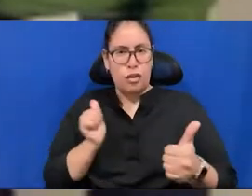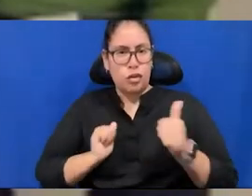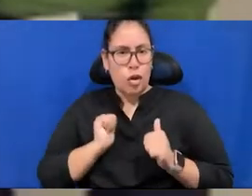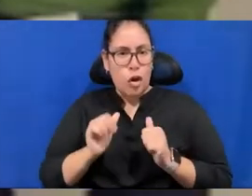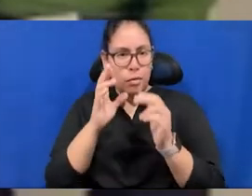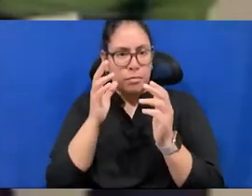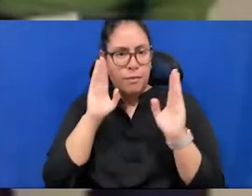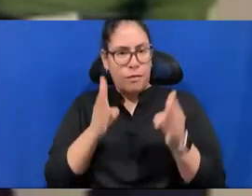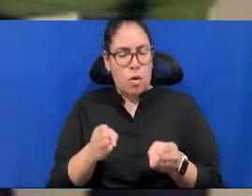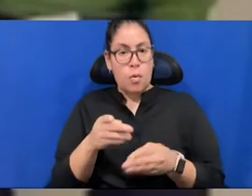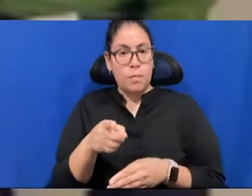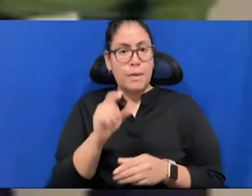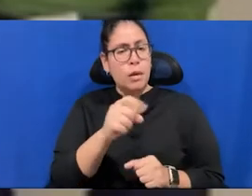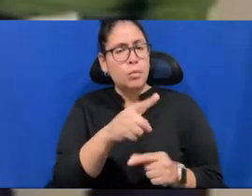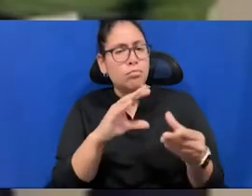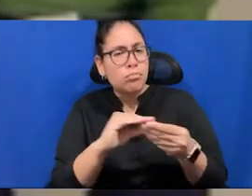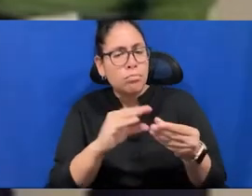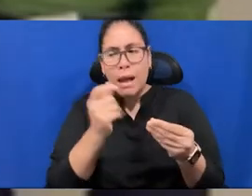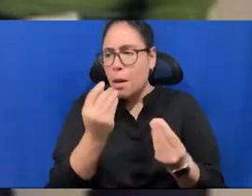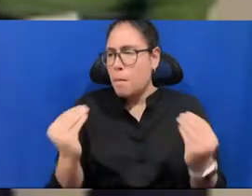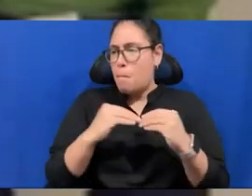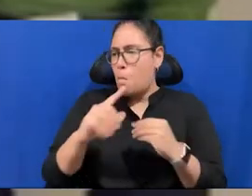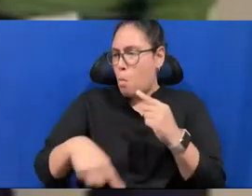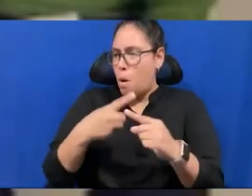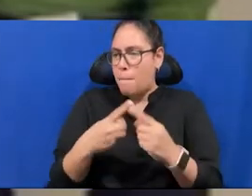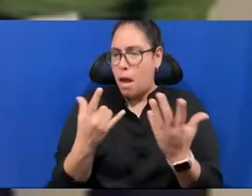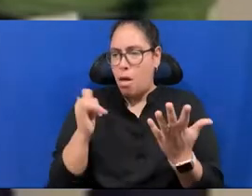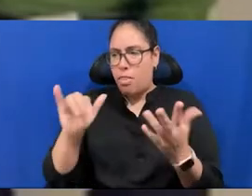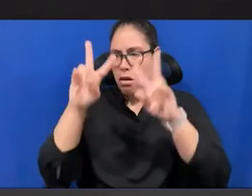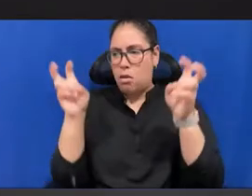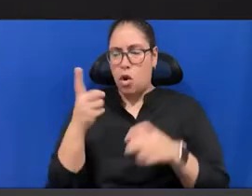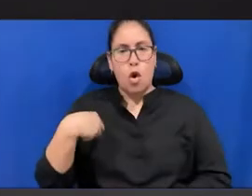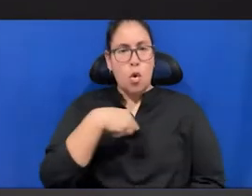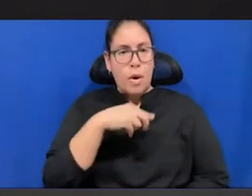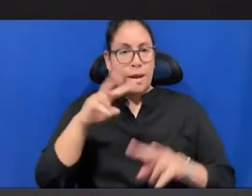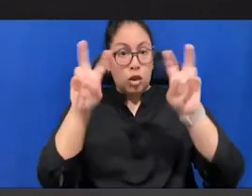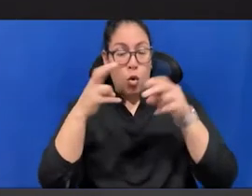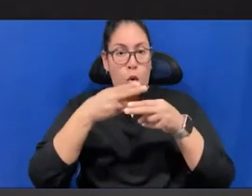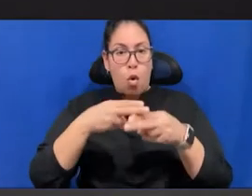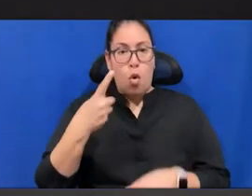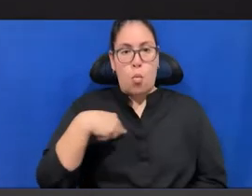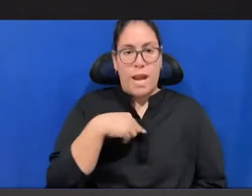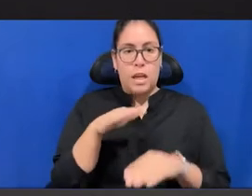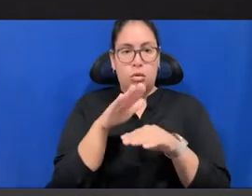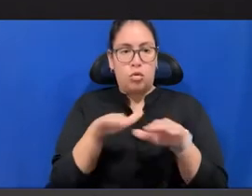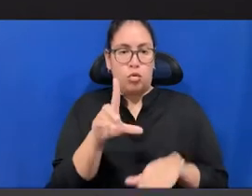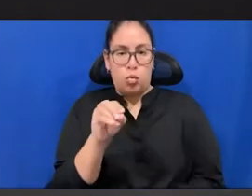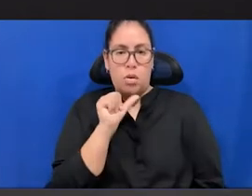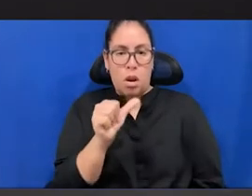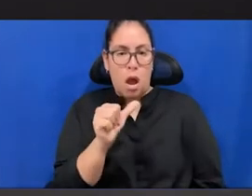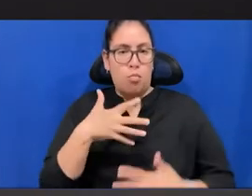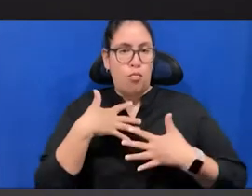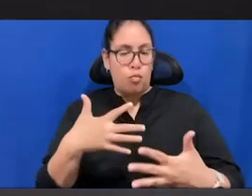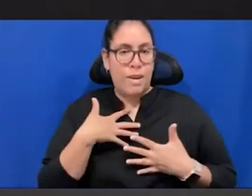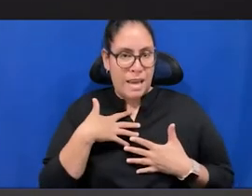Could you tell us about this work? I think so. This was a, it's a collaboration, I think, which was